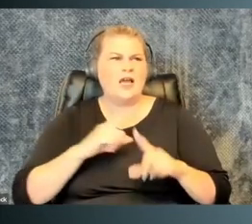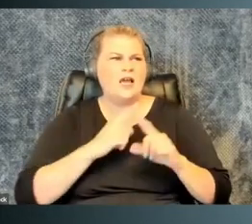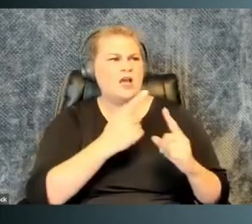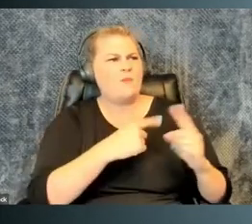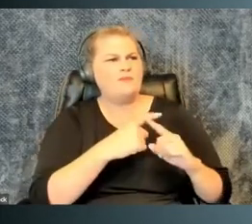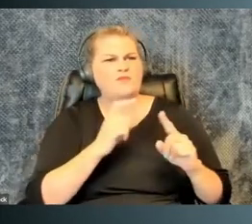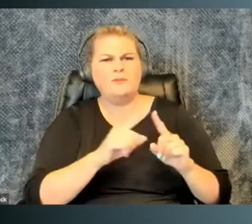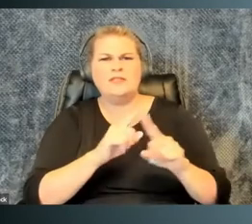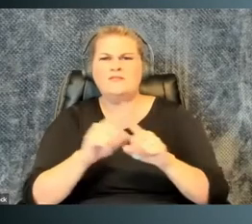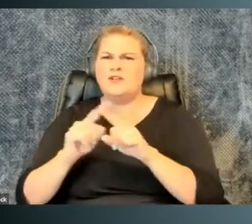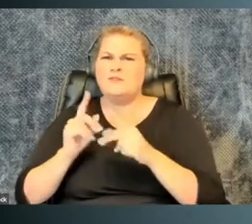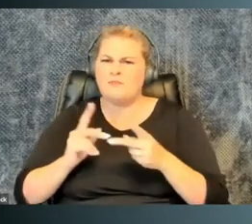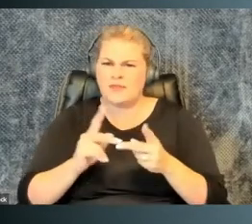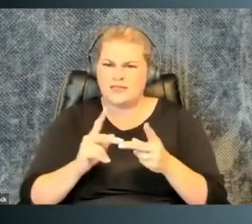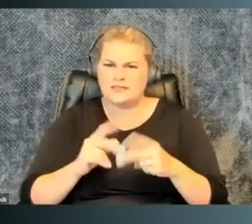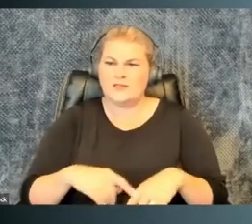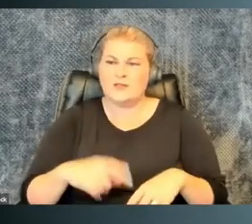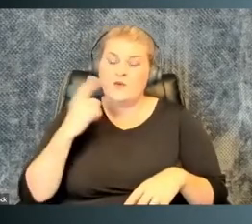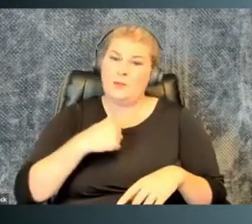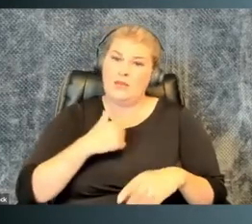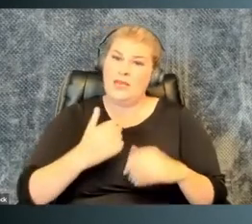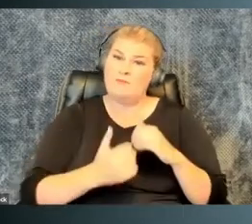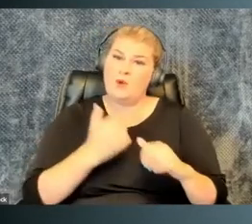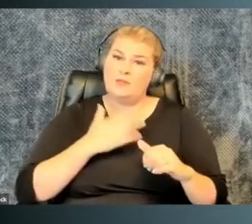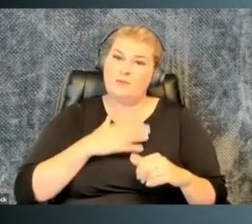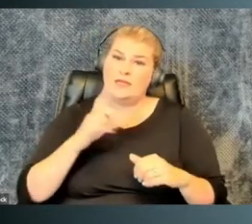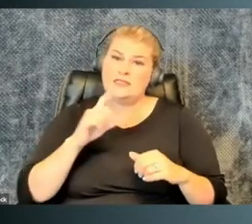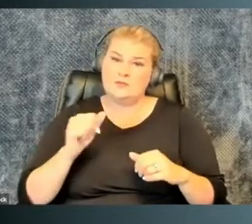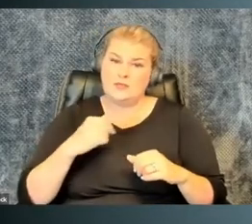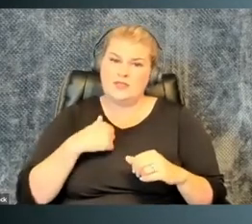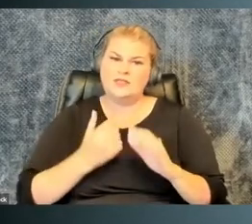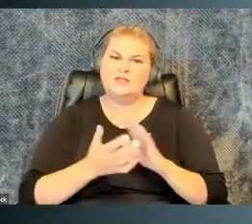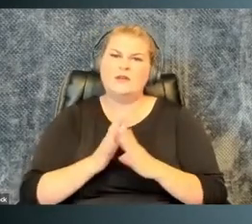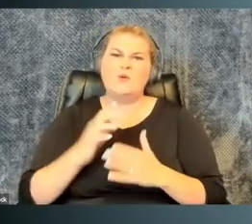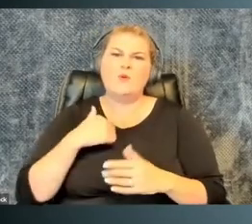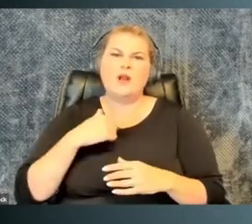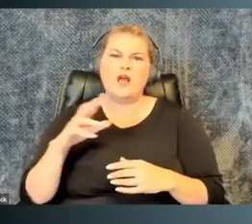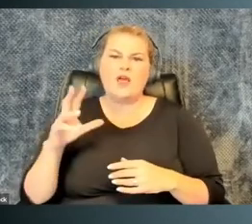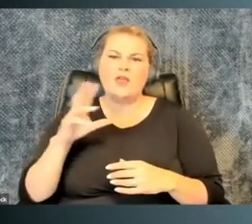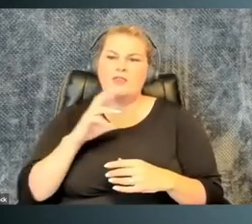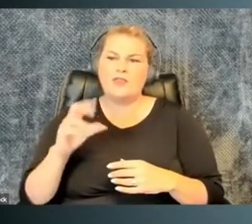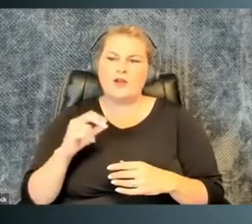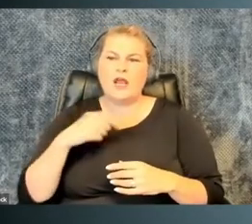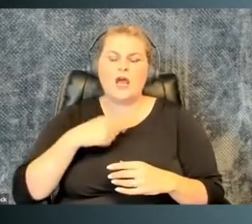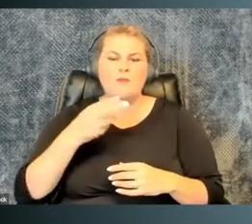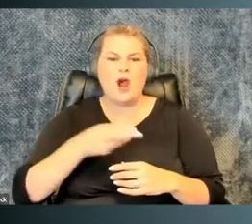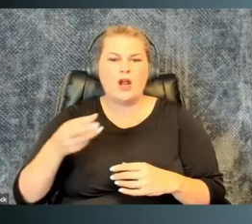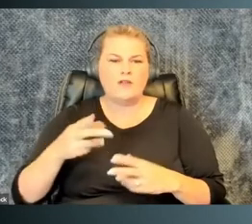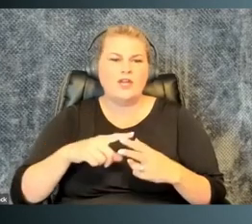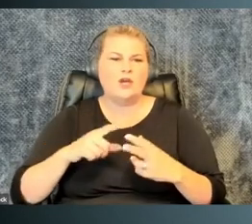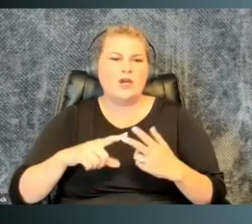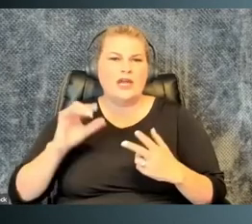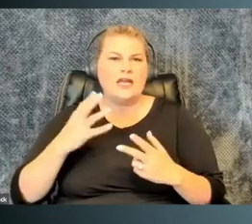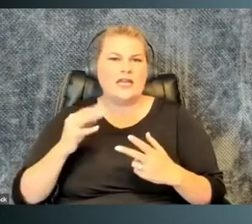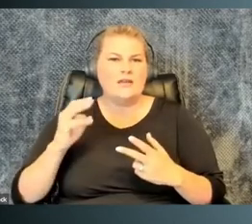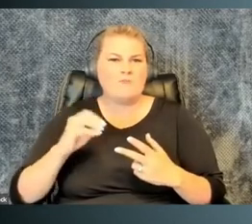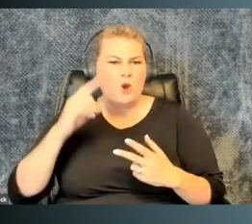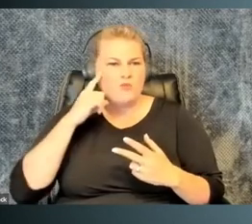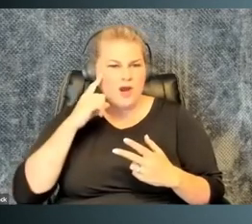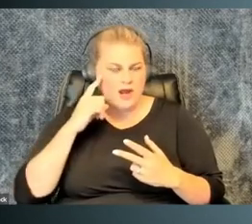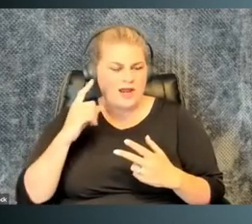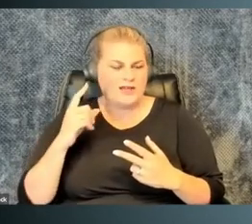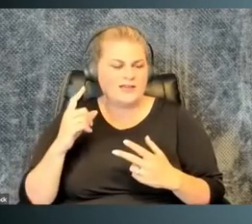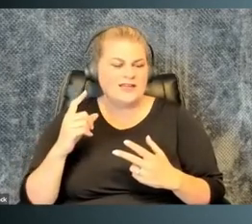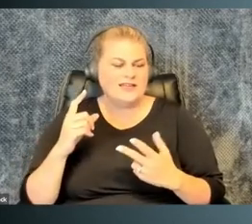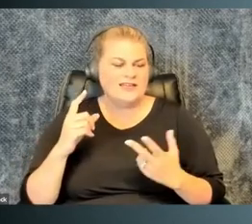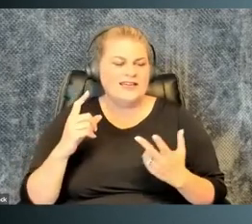It comes in different directions. For me, I acquired most of my disabilities when I was 30. I'm a hard-of-hearing